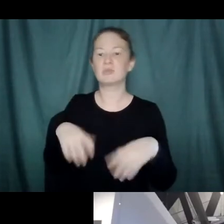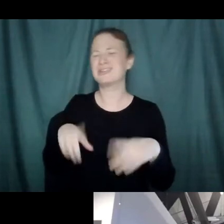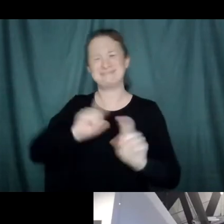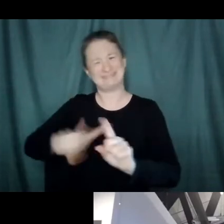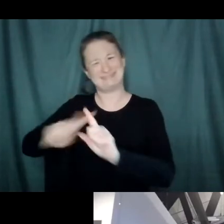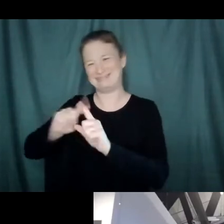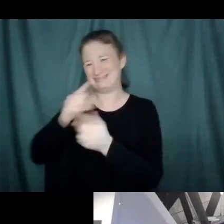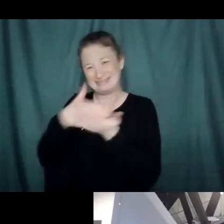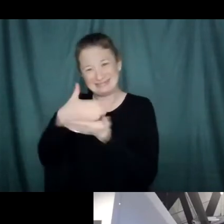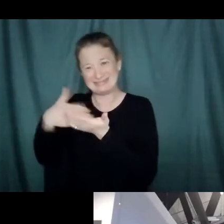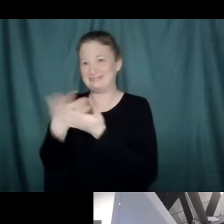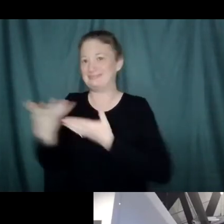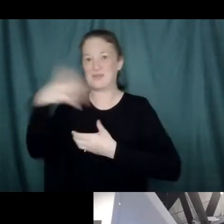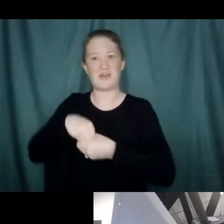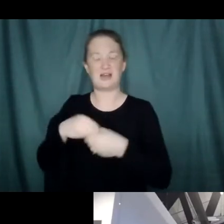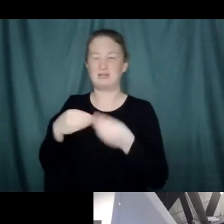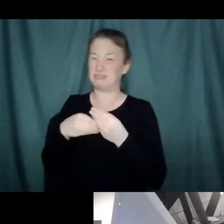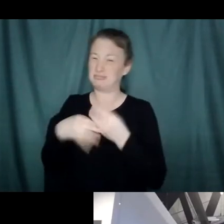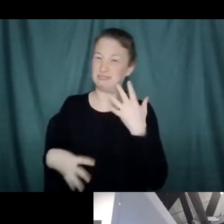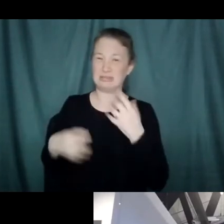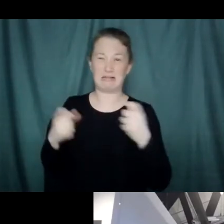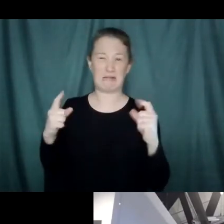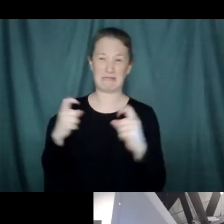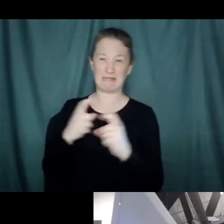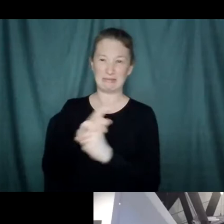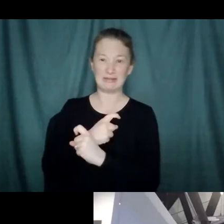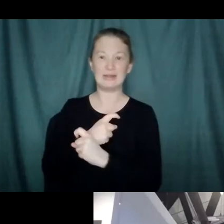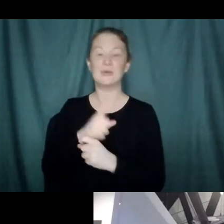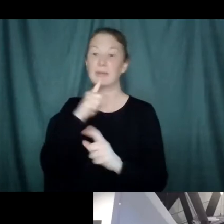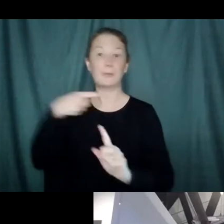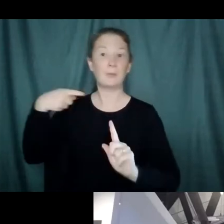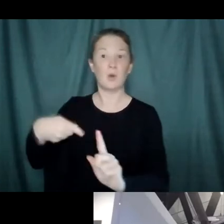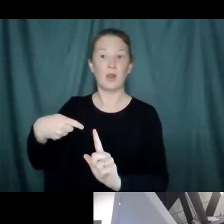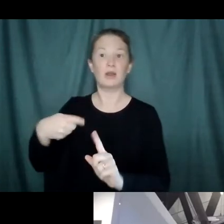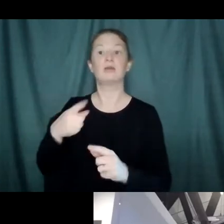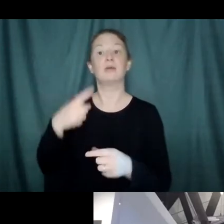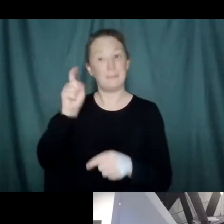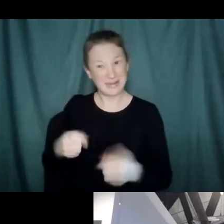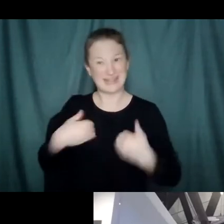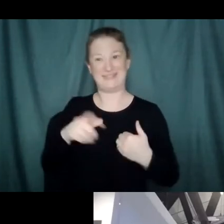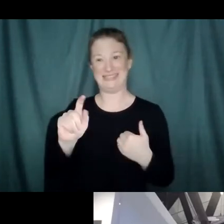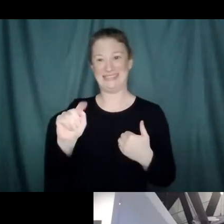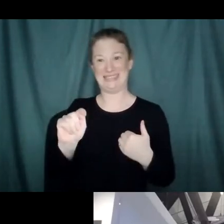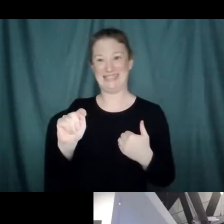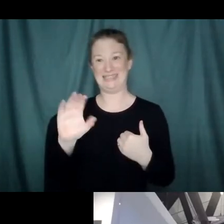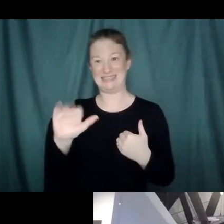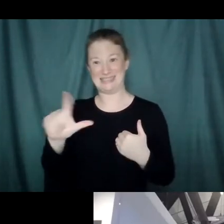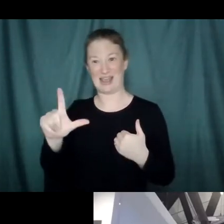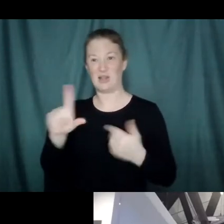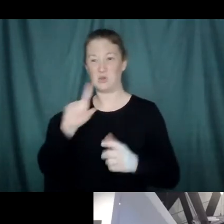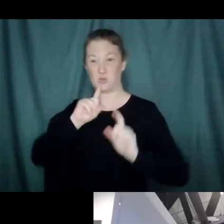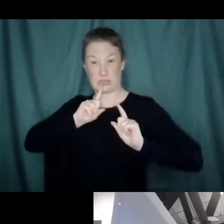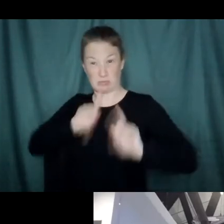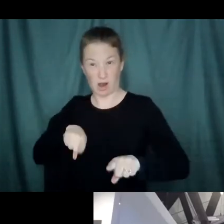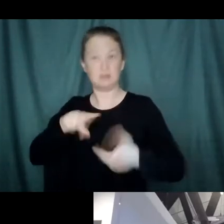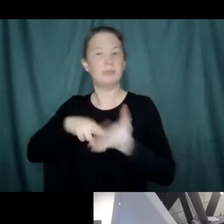the main ones are that you have to have T-cell responses showing that this thing is foreign, and you have to